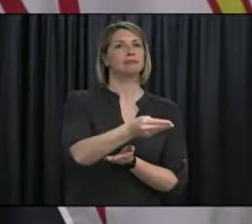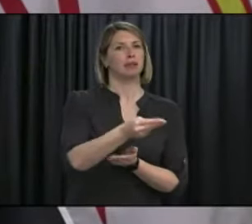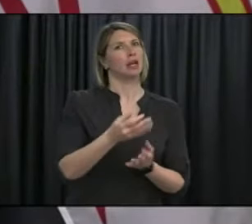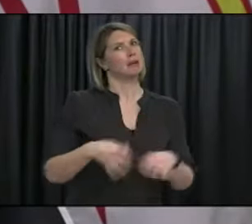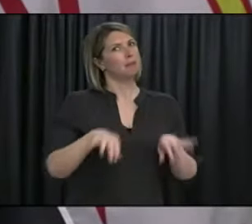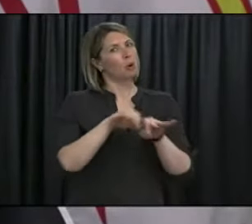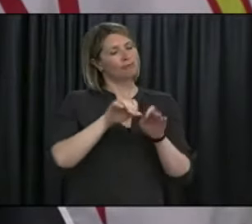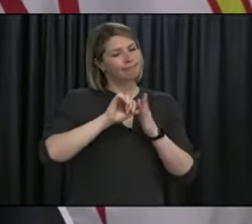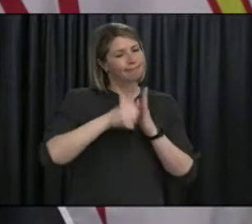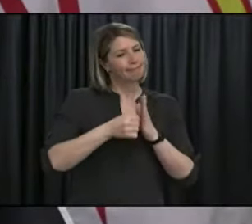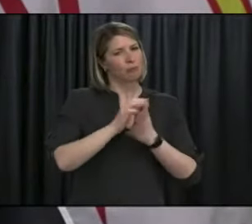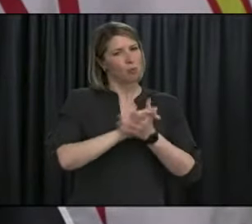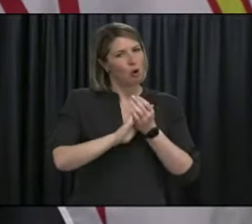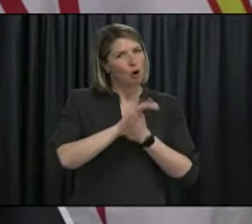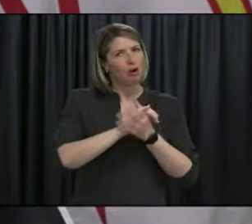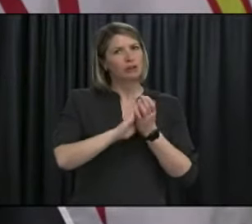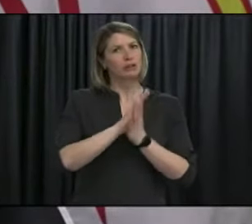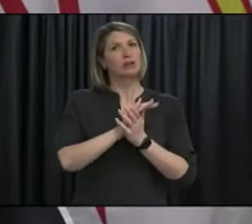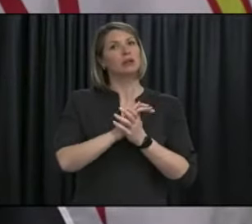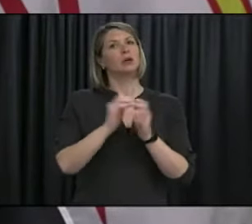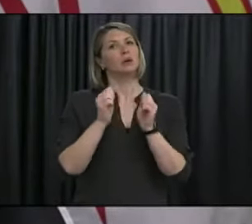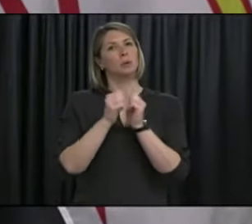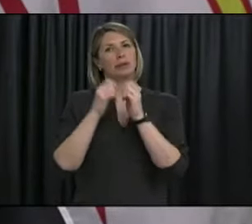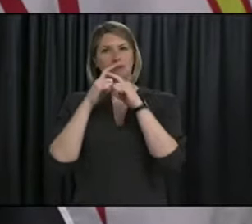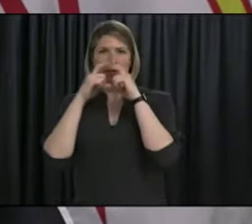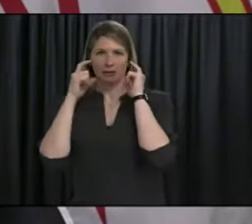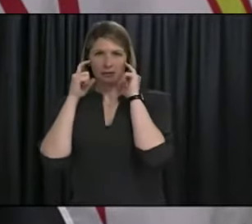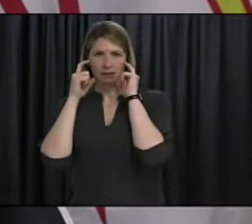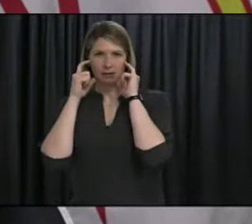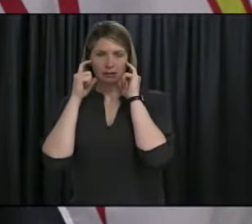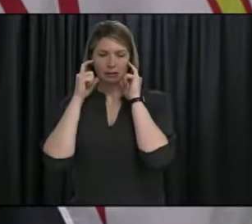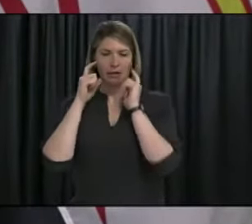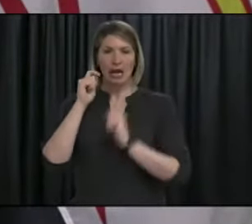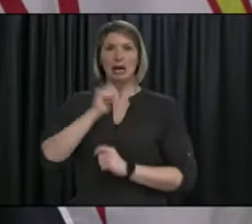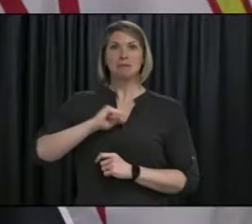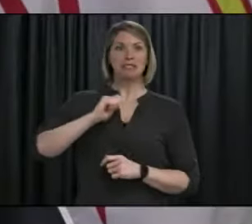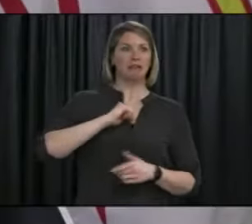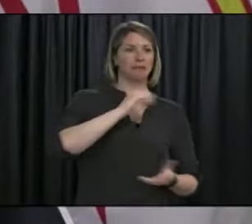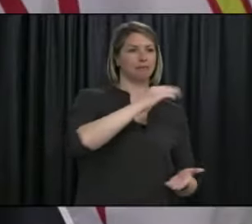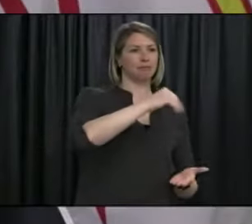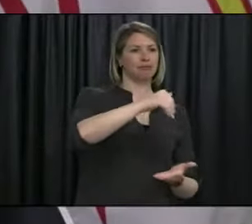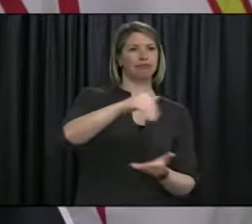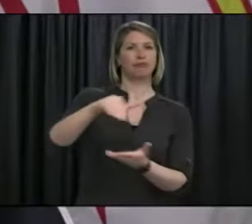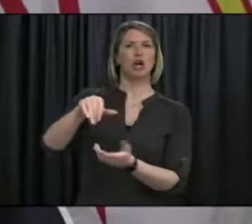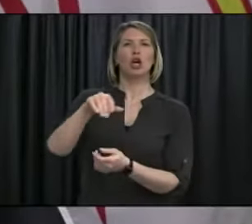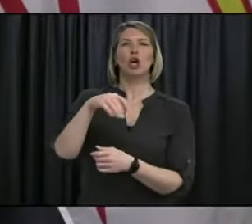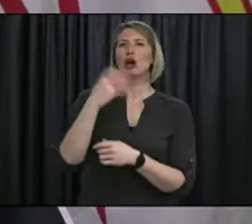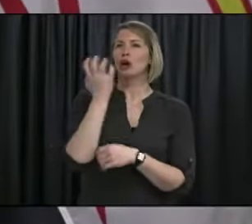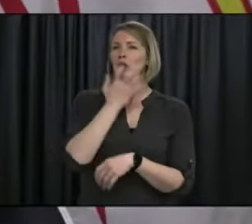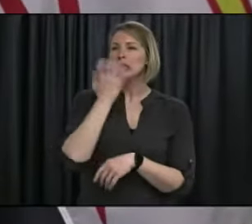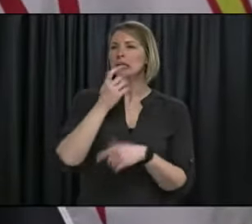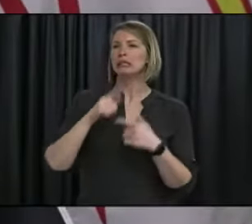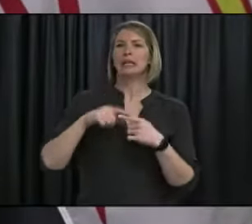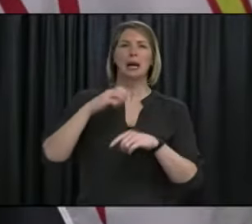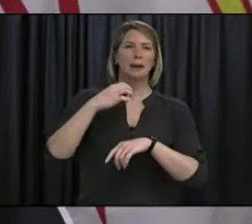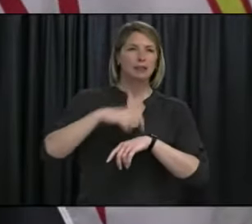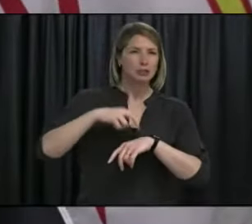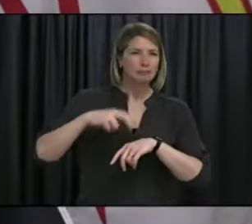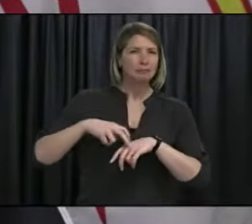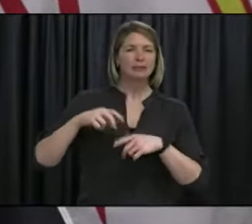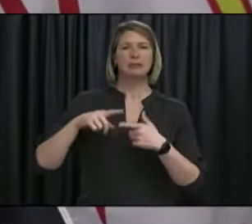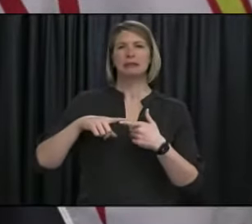a non-medical mask. There should be no self-serve options, such as trays of cookies, bowls of chips, or potlucks.